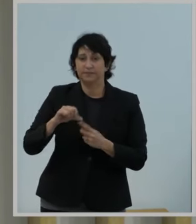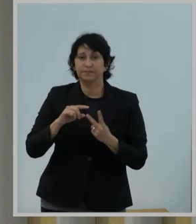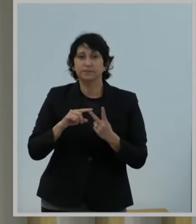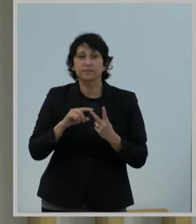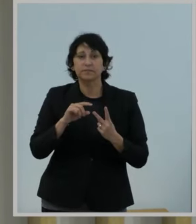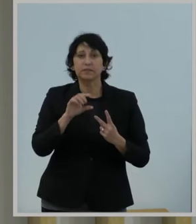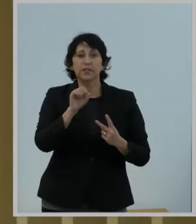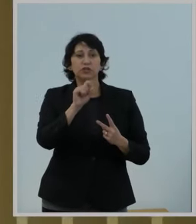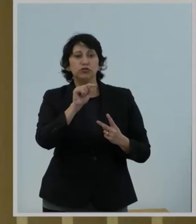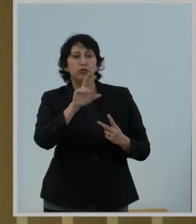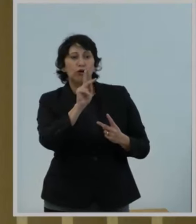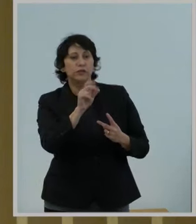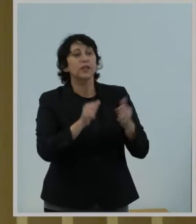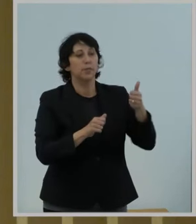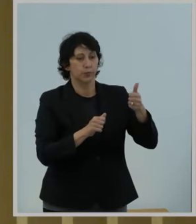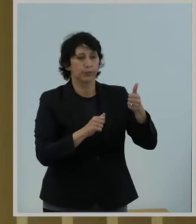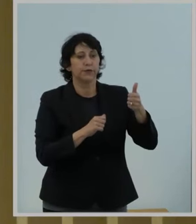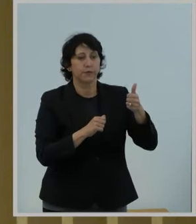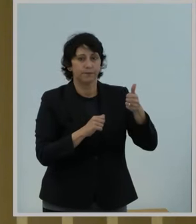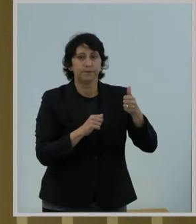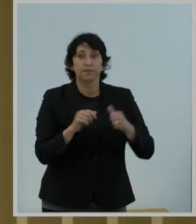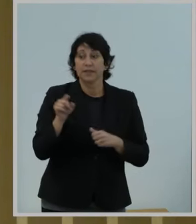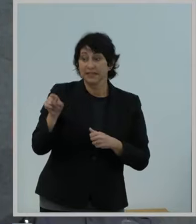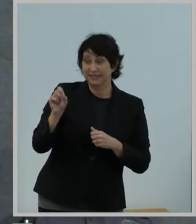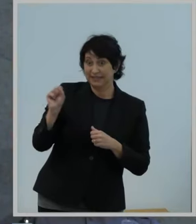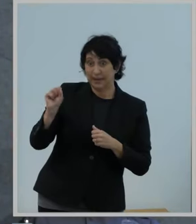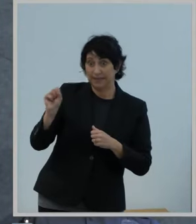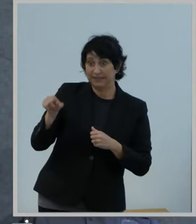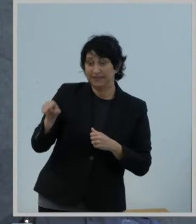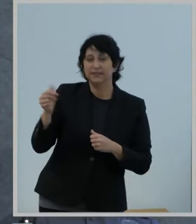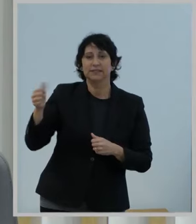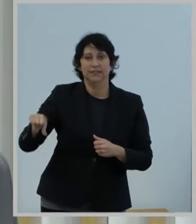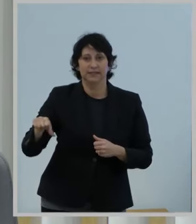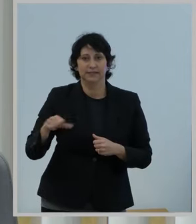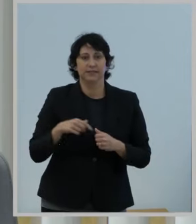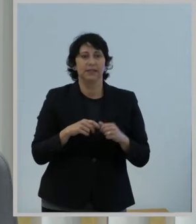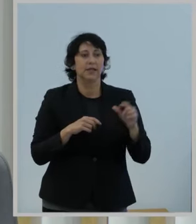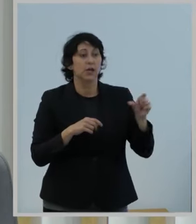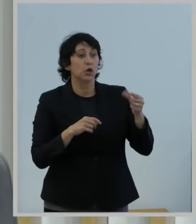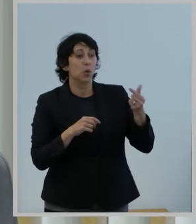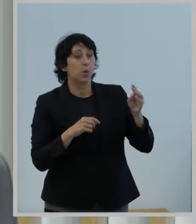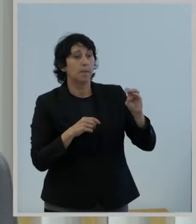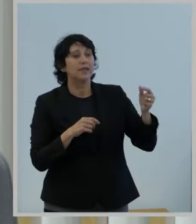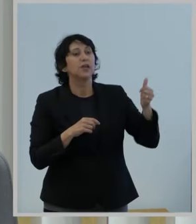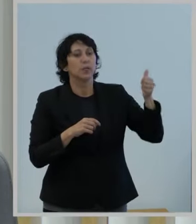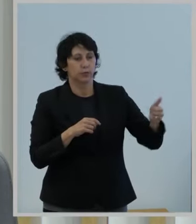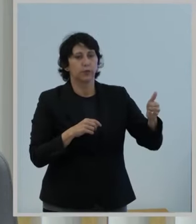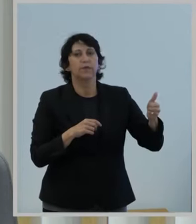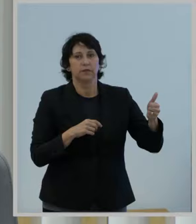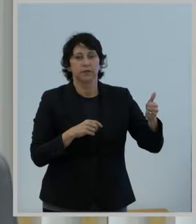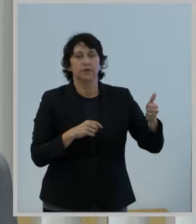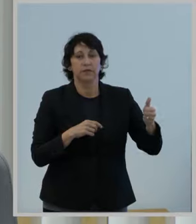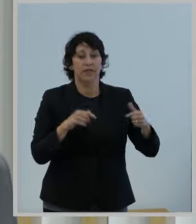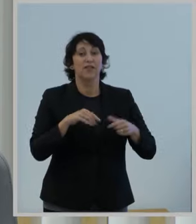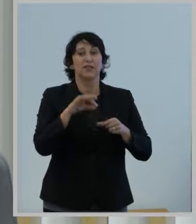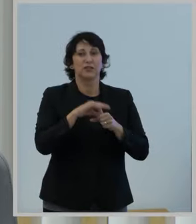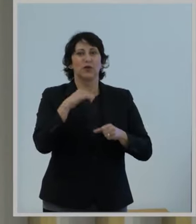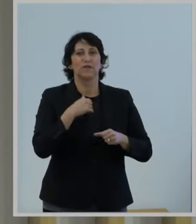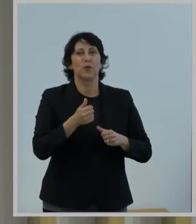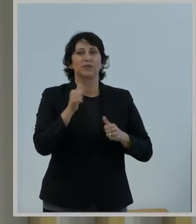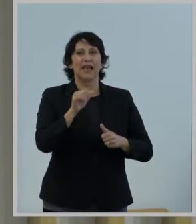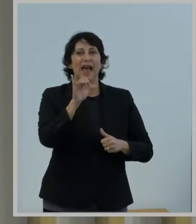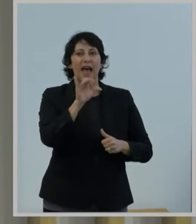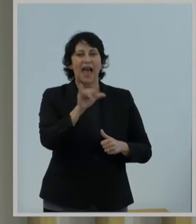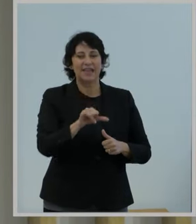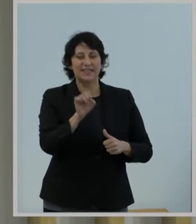Commissioner Starks. Approve. Commissioner Symington. Dissent. Commissioner Gomez. Approve. The chair votes aye. The